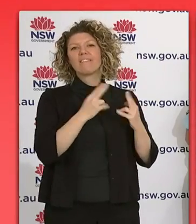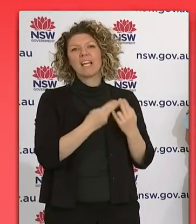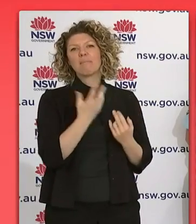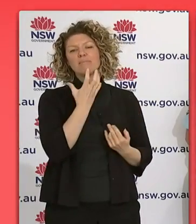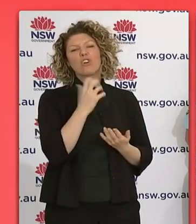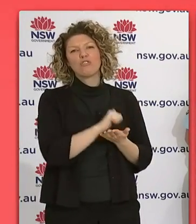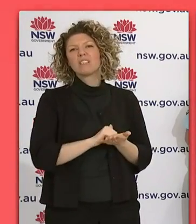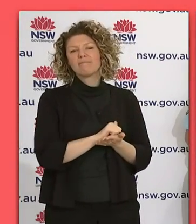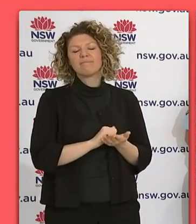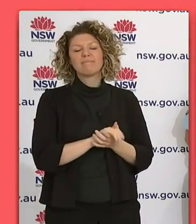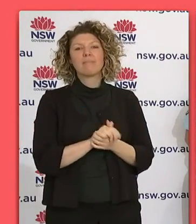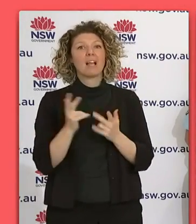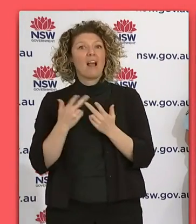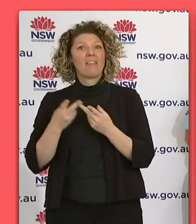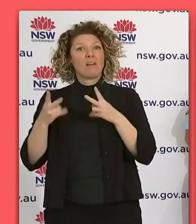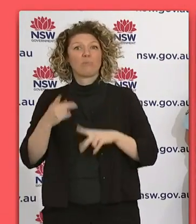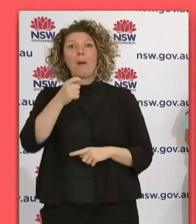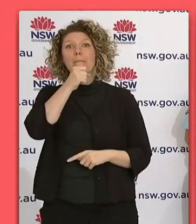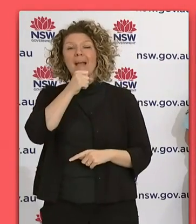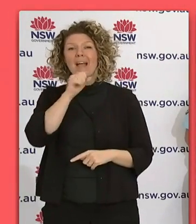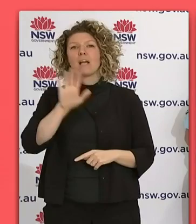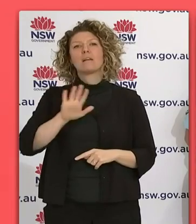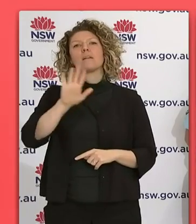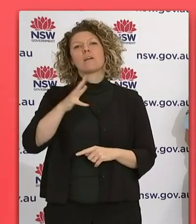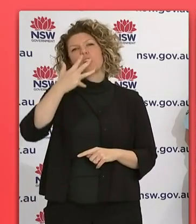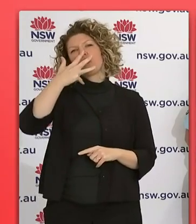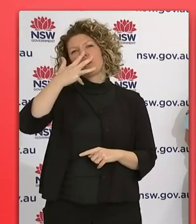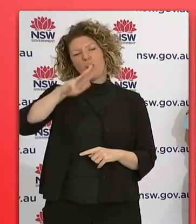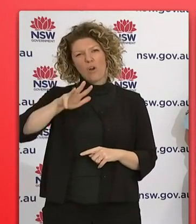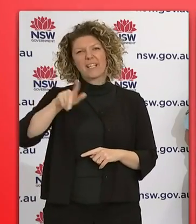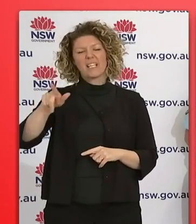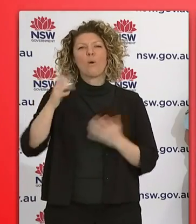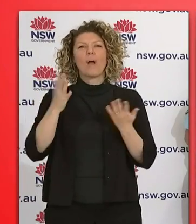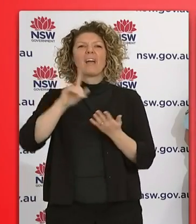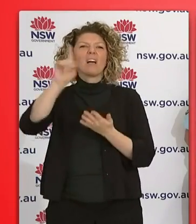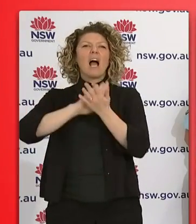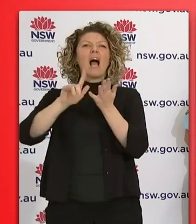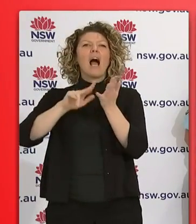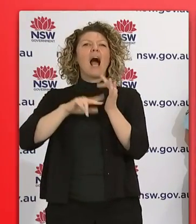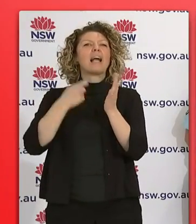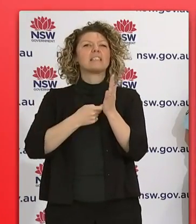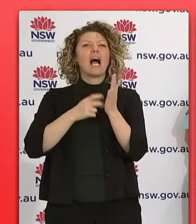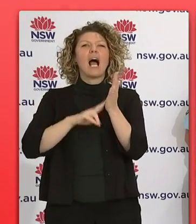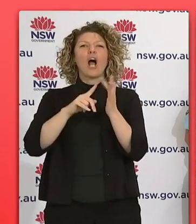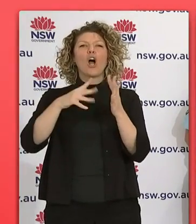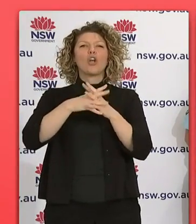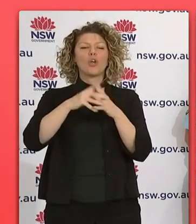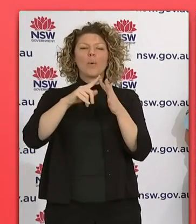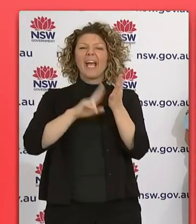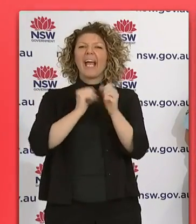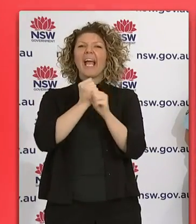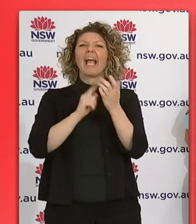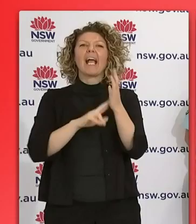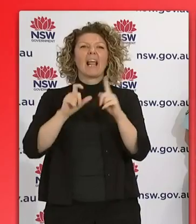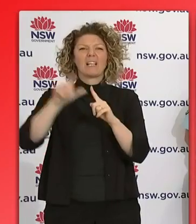There was also the tragic death of a man in his late 90s in the Hunter, New England area. He was vaccinated but also under